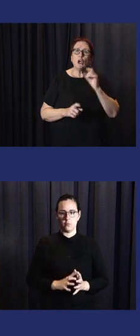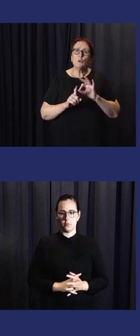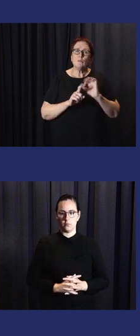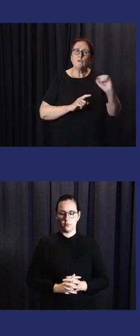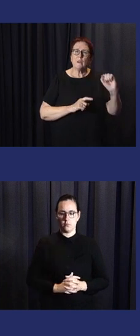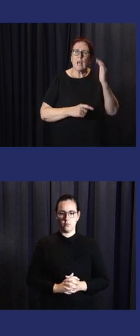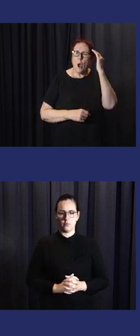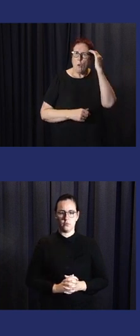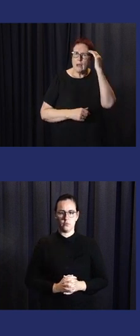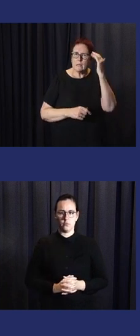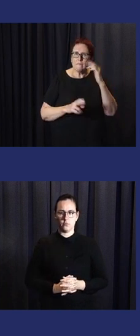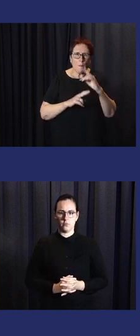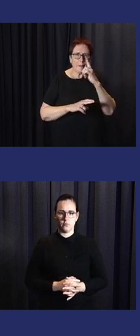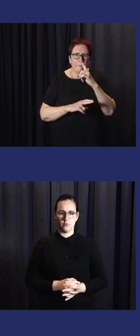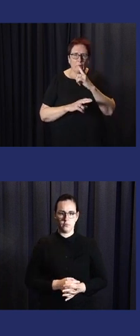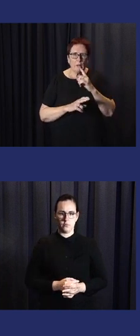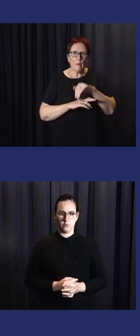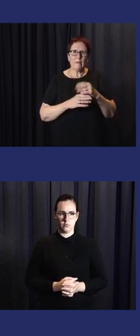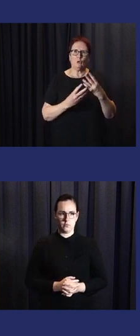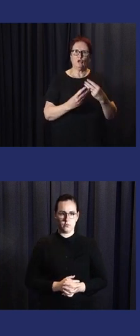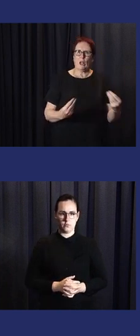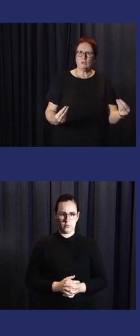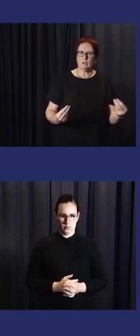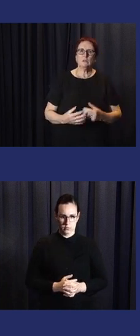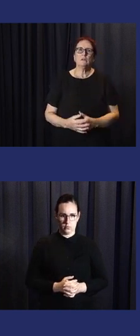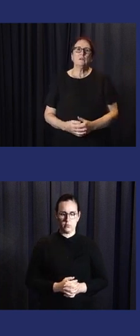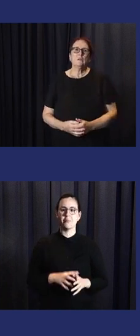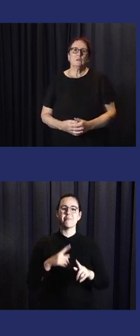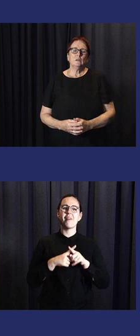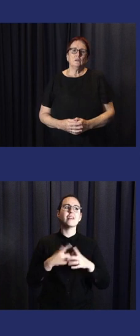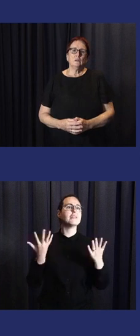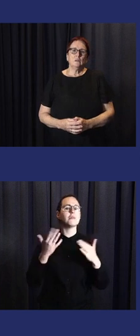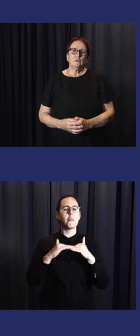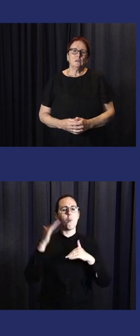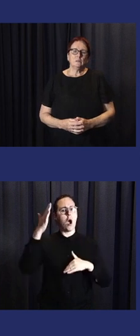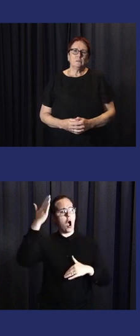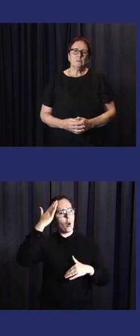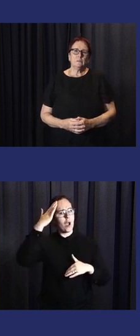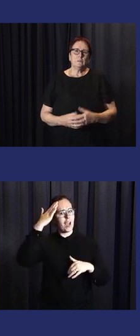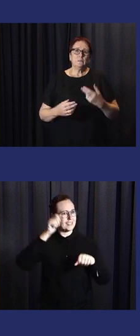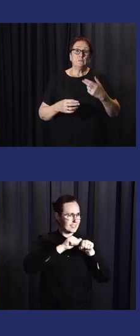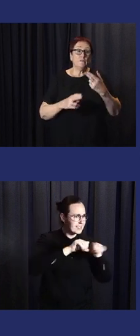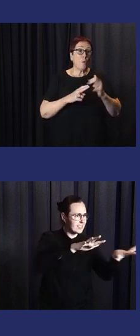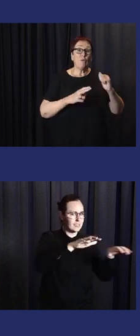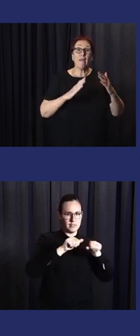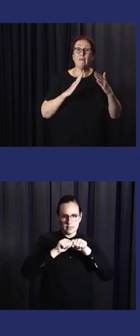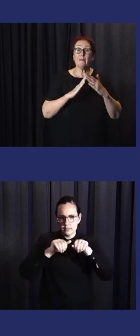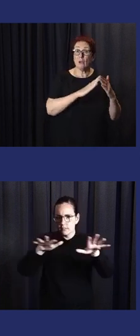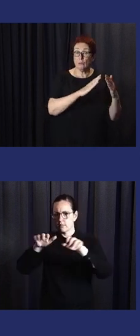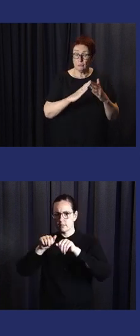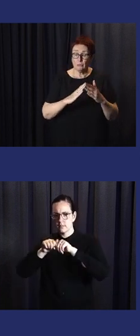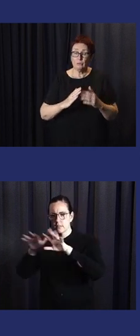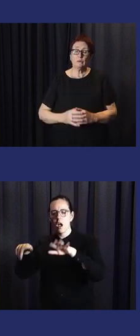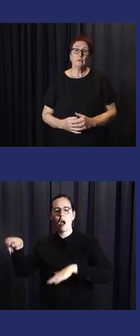conduct the program to raise awareness of people about the drought